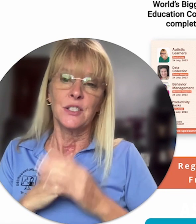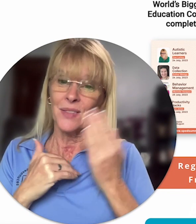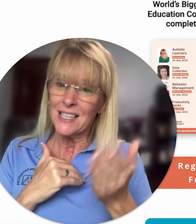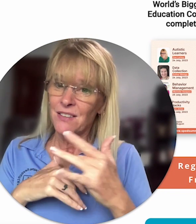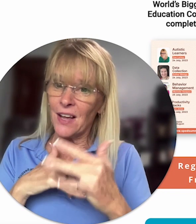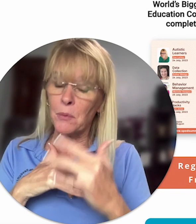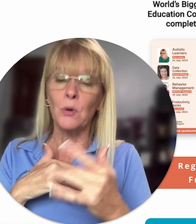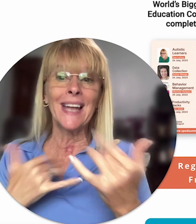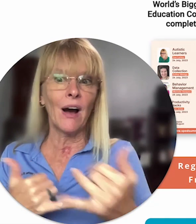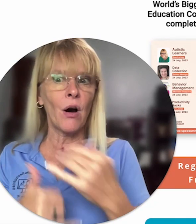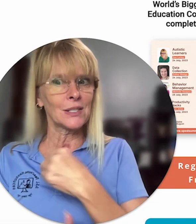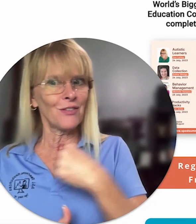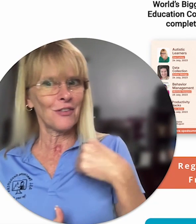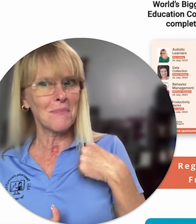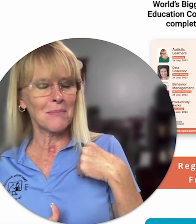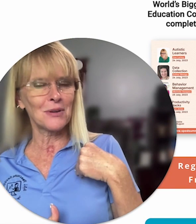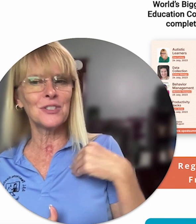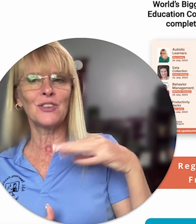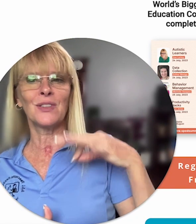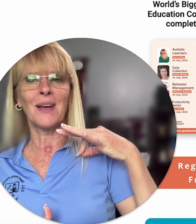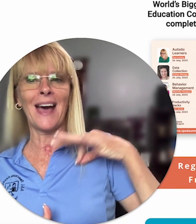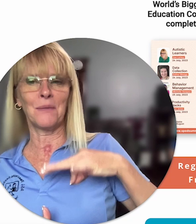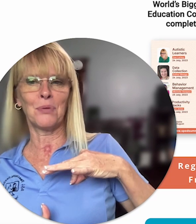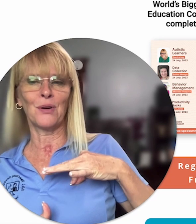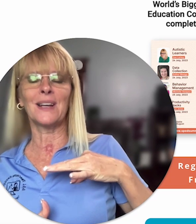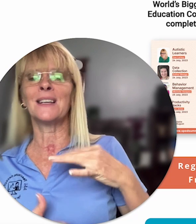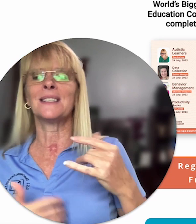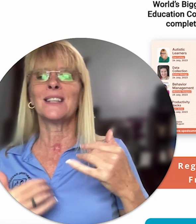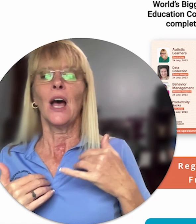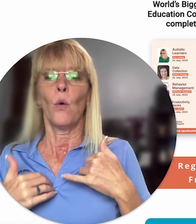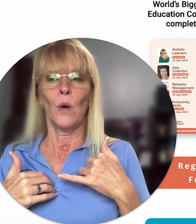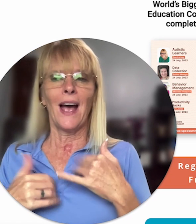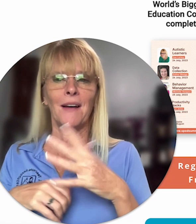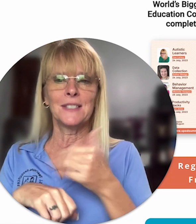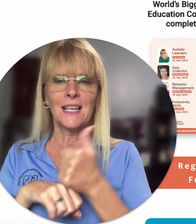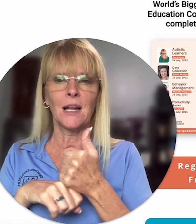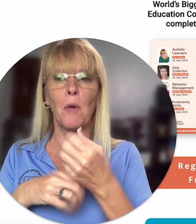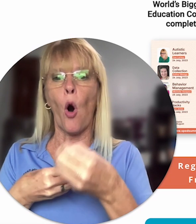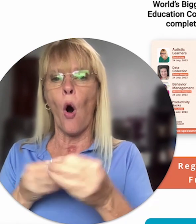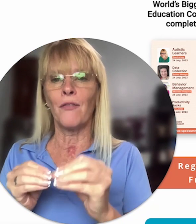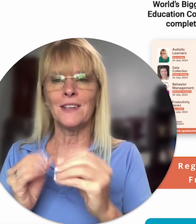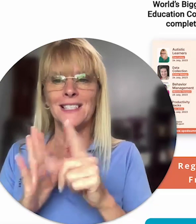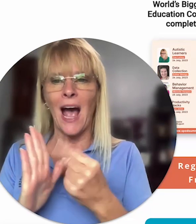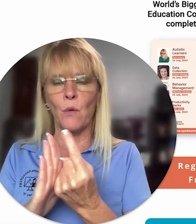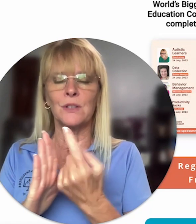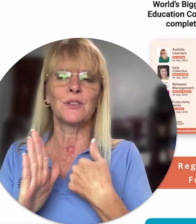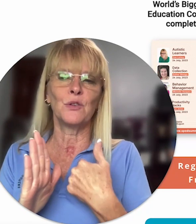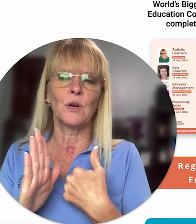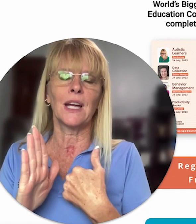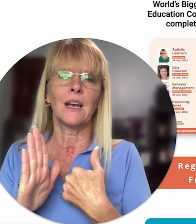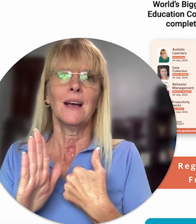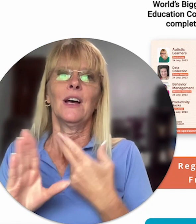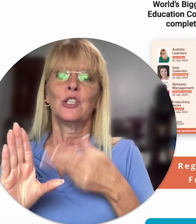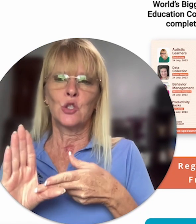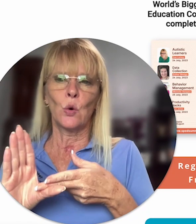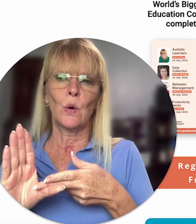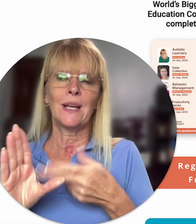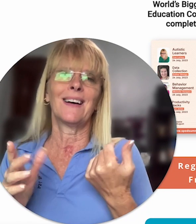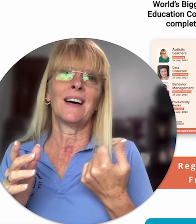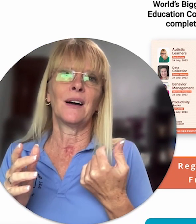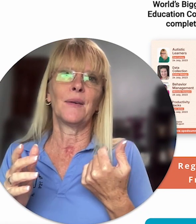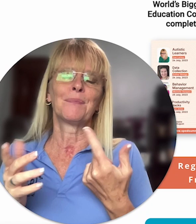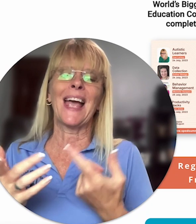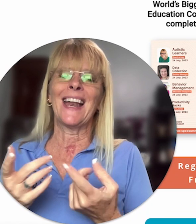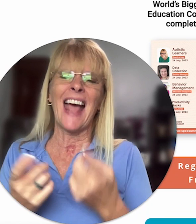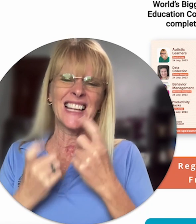so that's available now also for members you the added perk is we have set up office hours so you can join